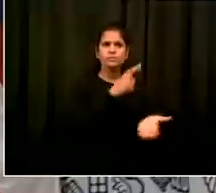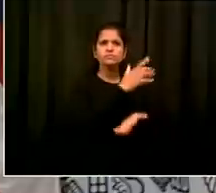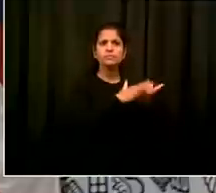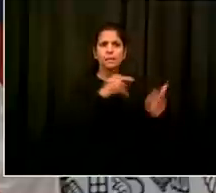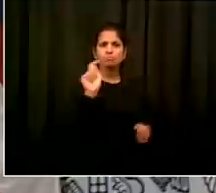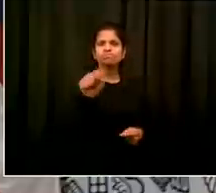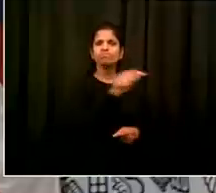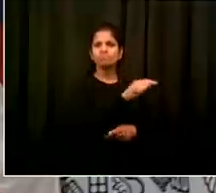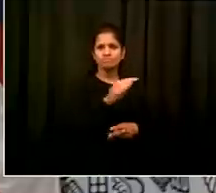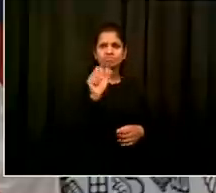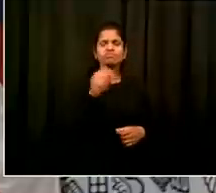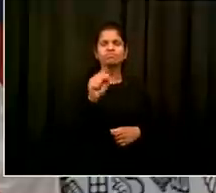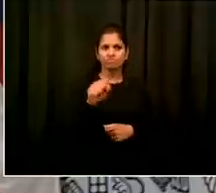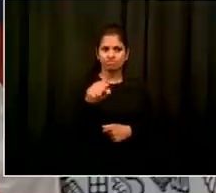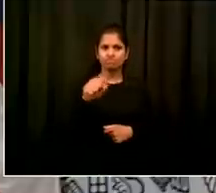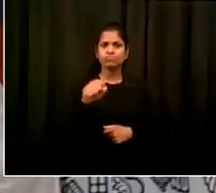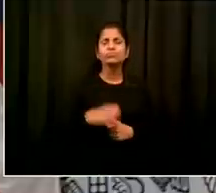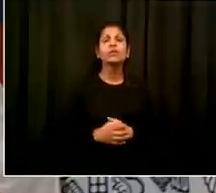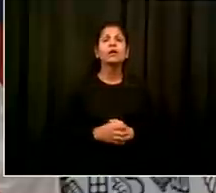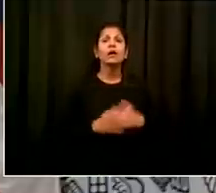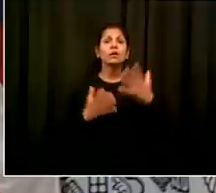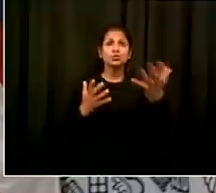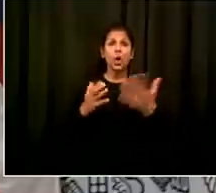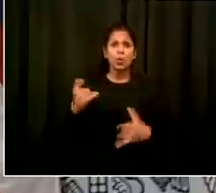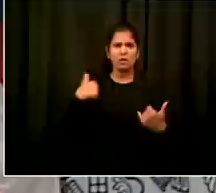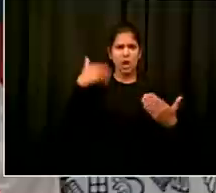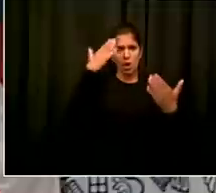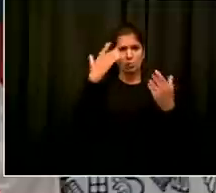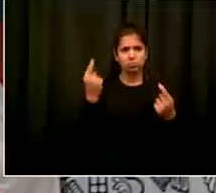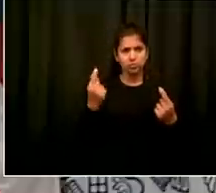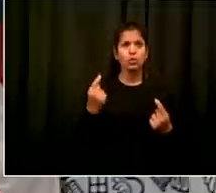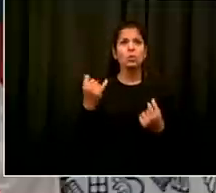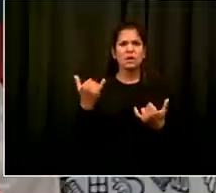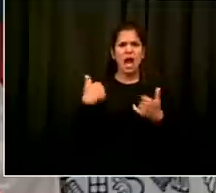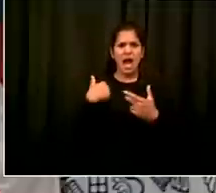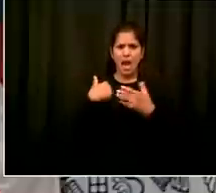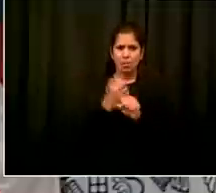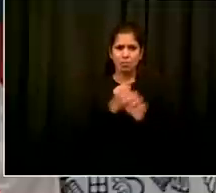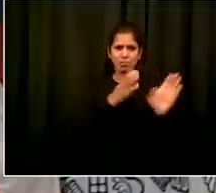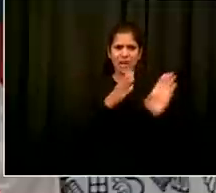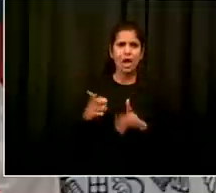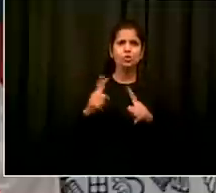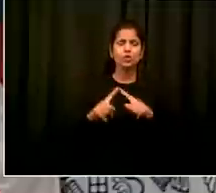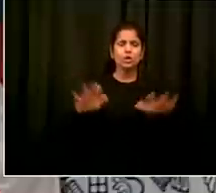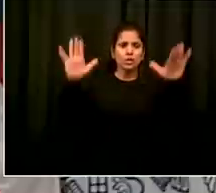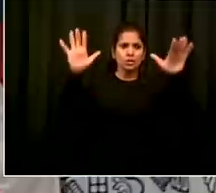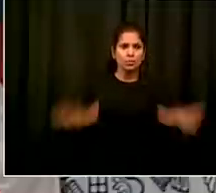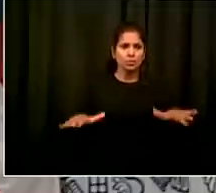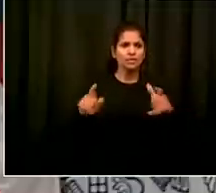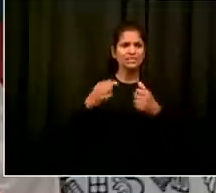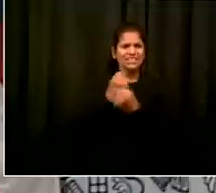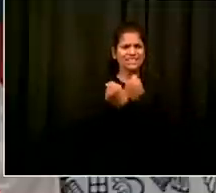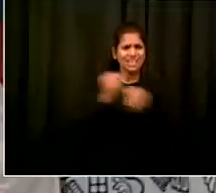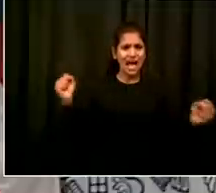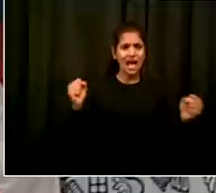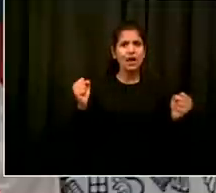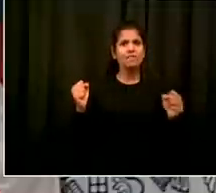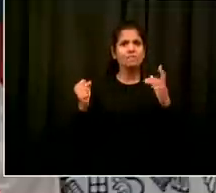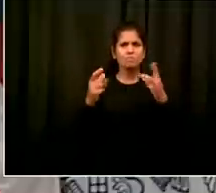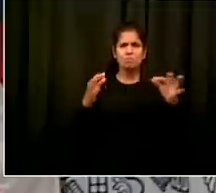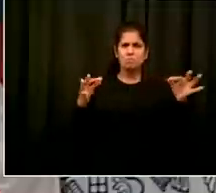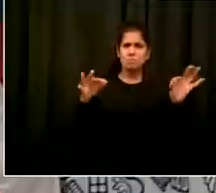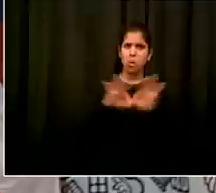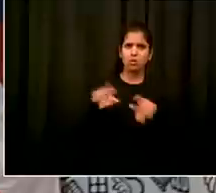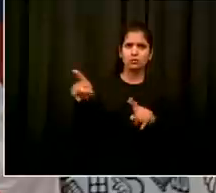and all relevant agencies is we need to continue to crack down on speeding wherever we see it you know